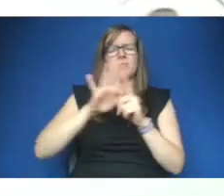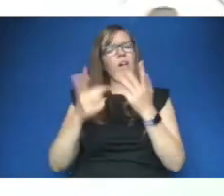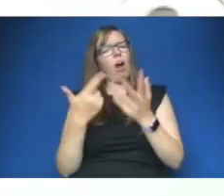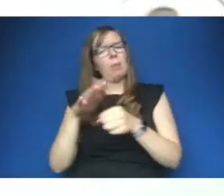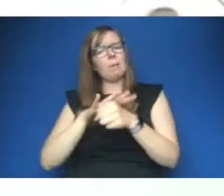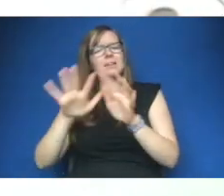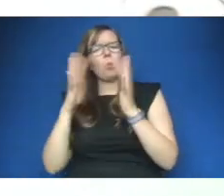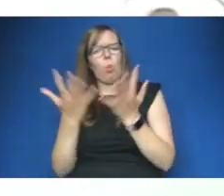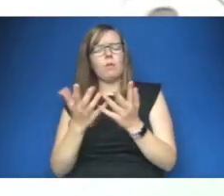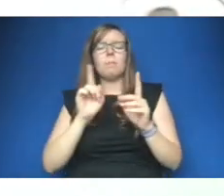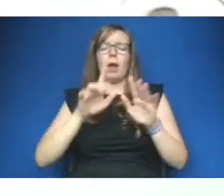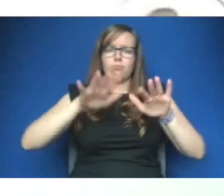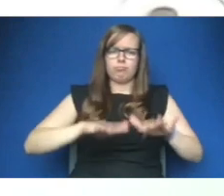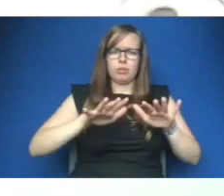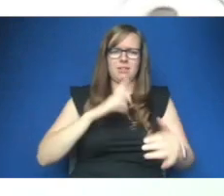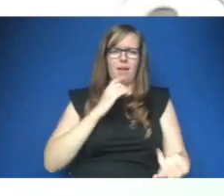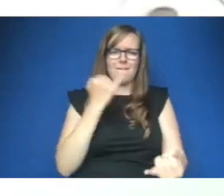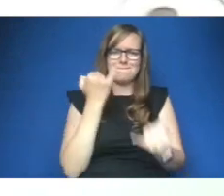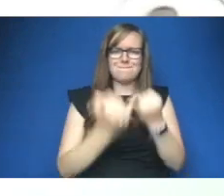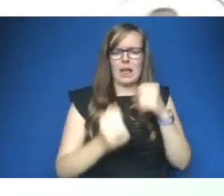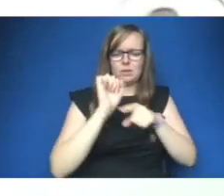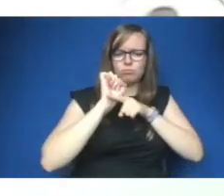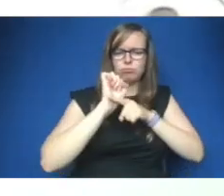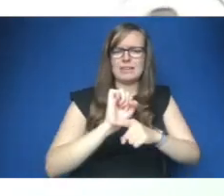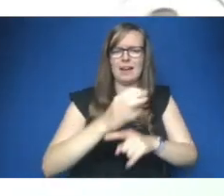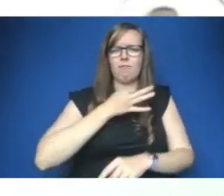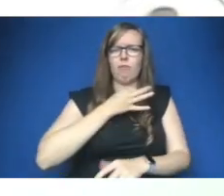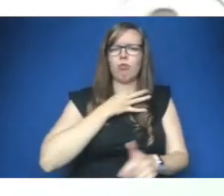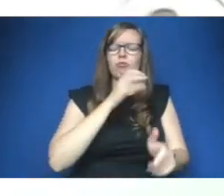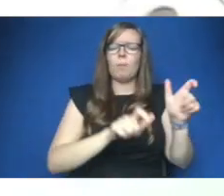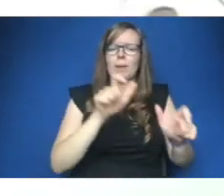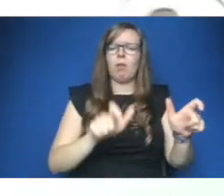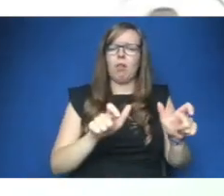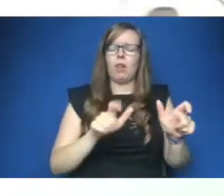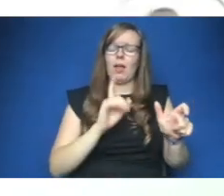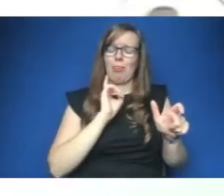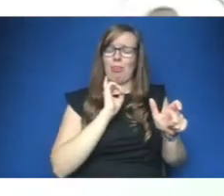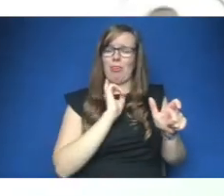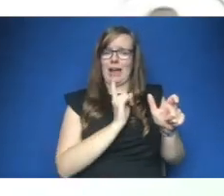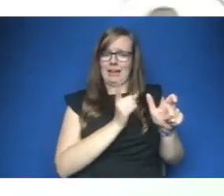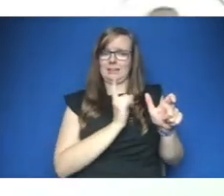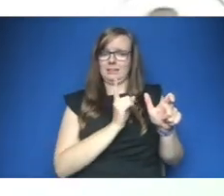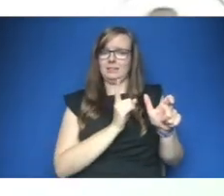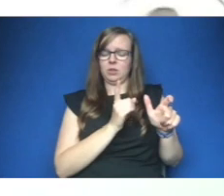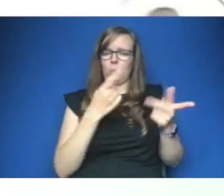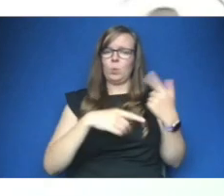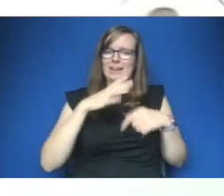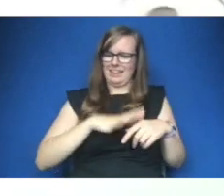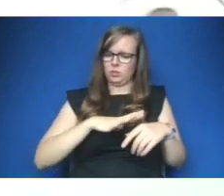to protect the most vulnerable and poorest people and that's where i think we need to start taking action